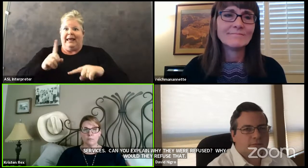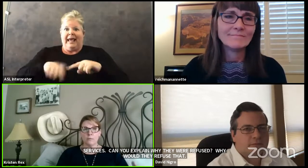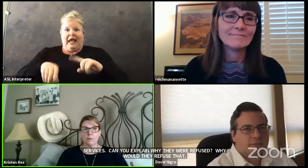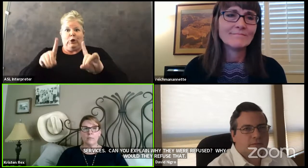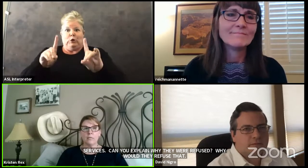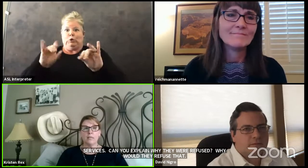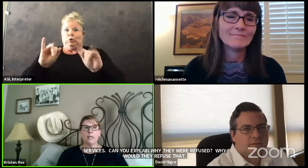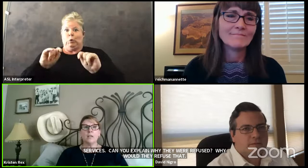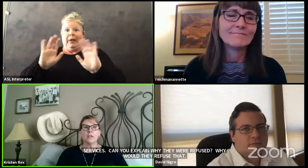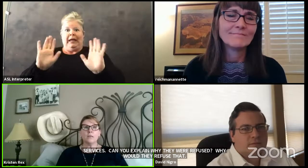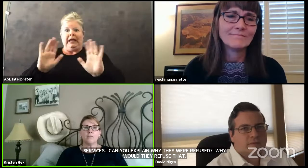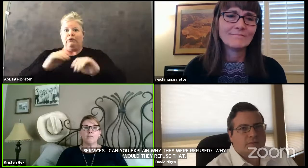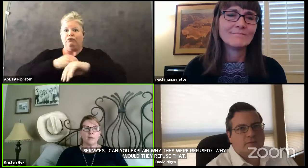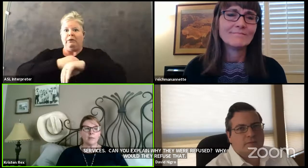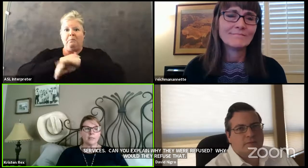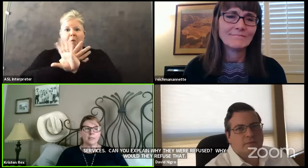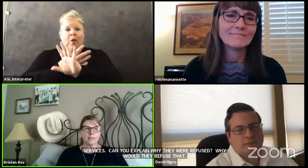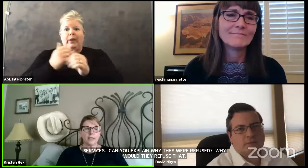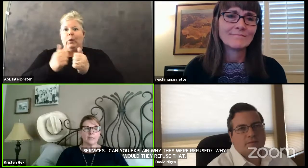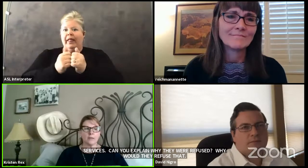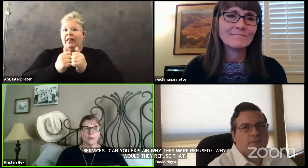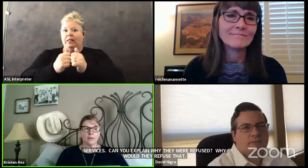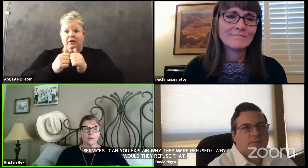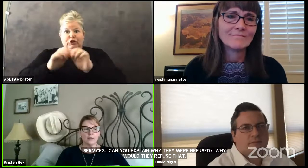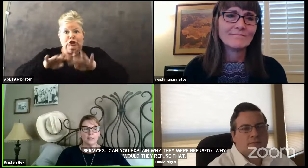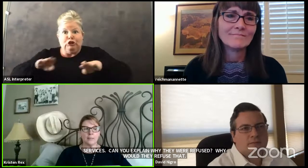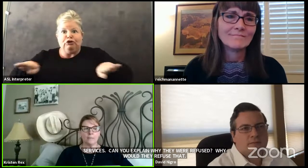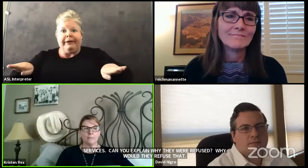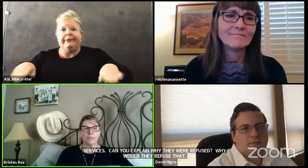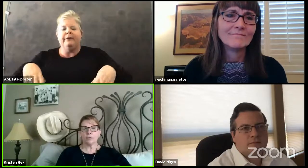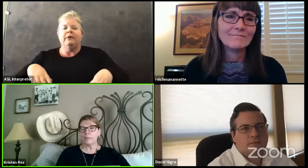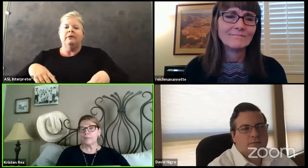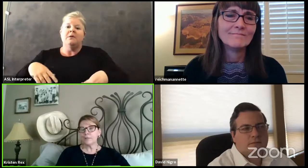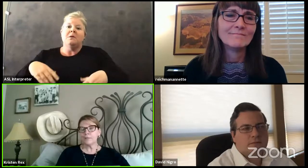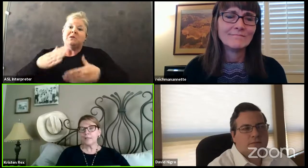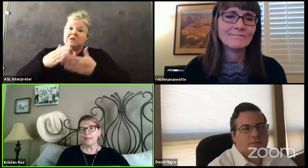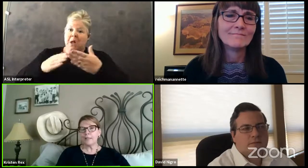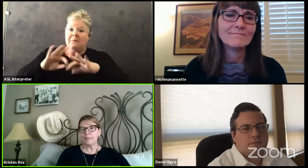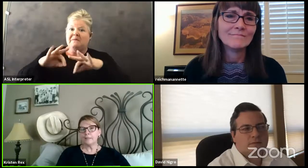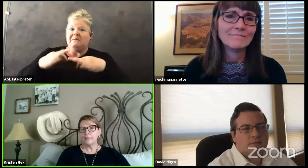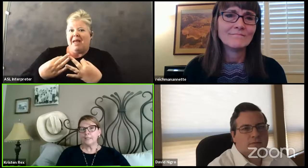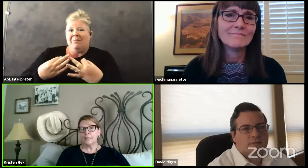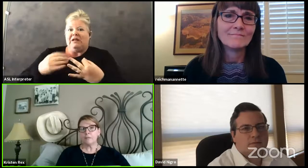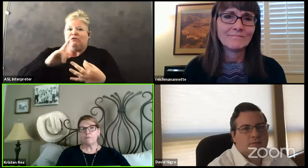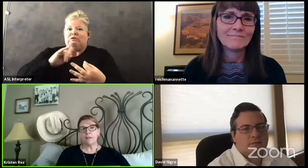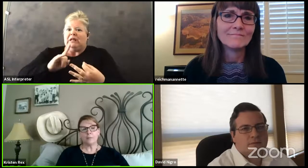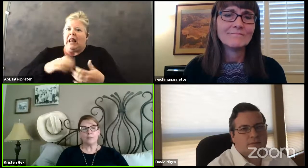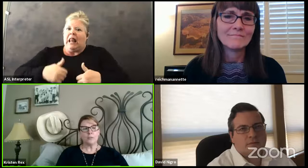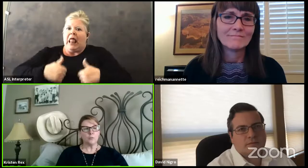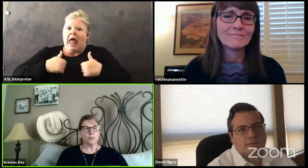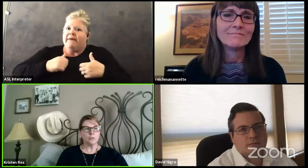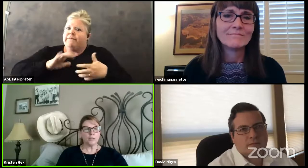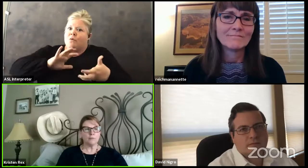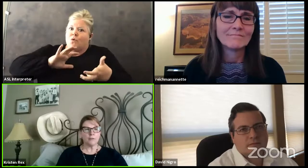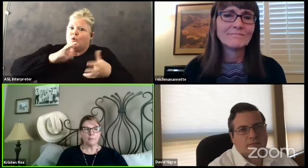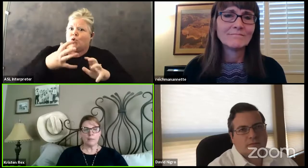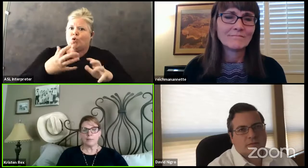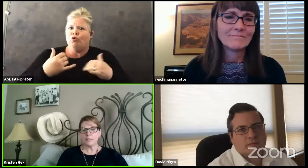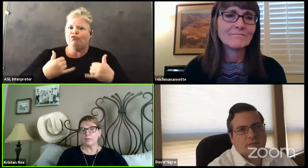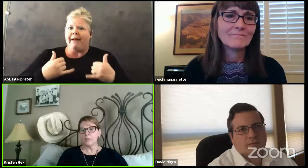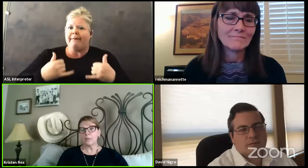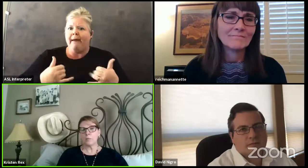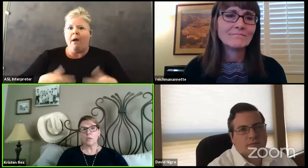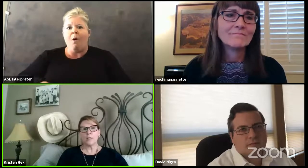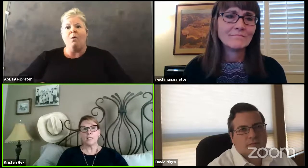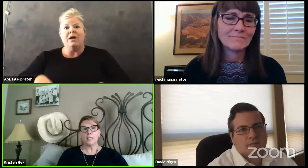remotely. You have families that are, um, in crisis and you have families who are trying to find